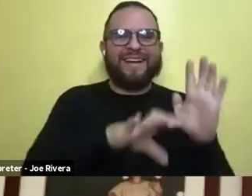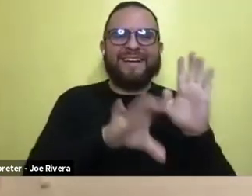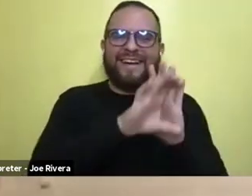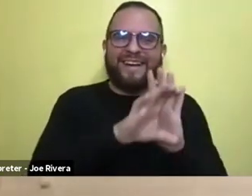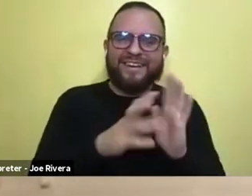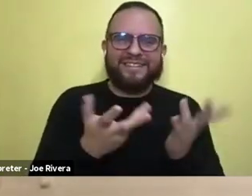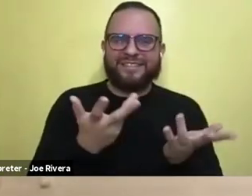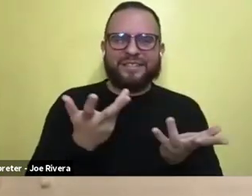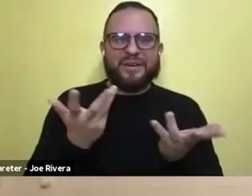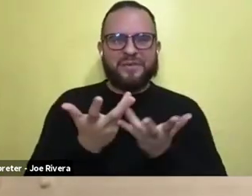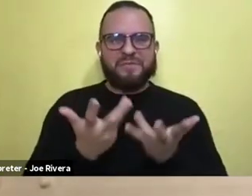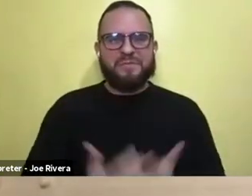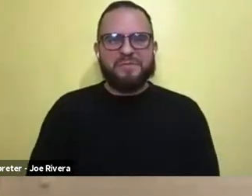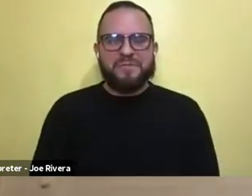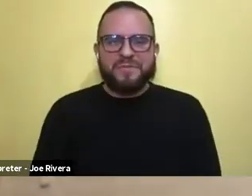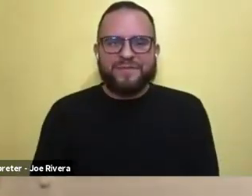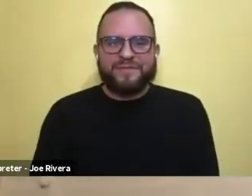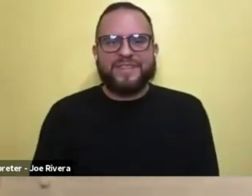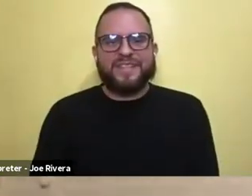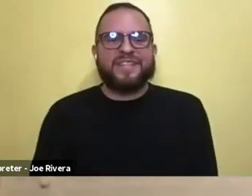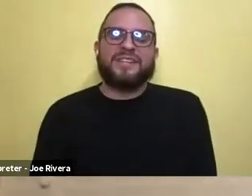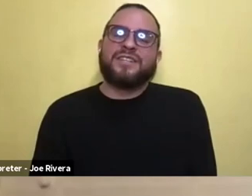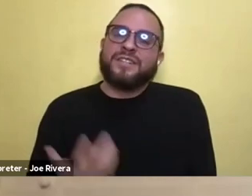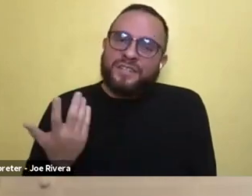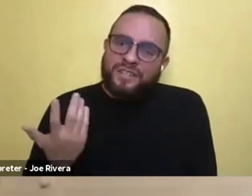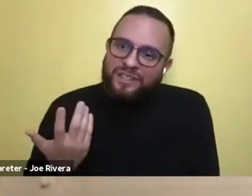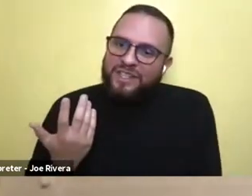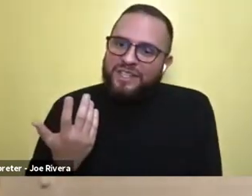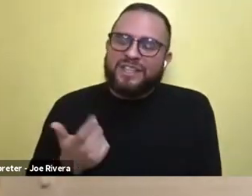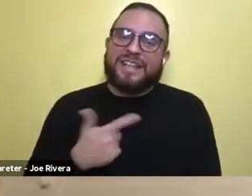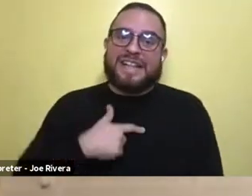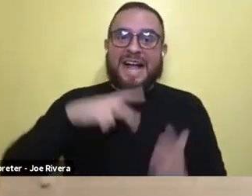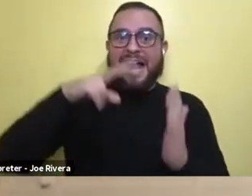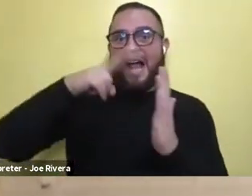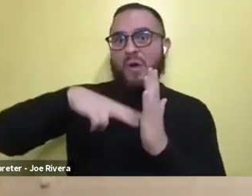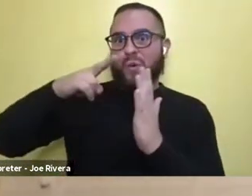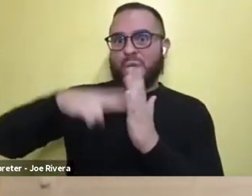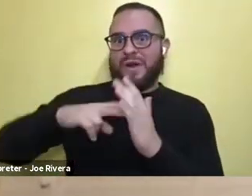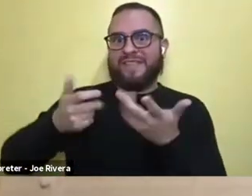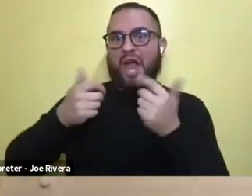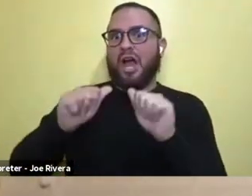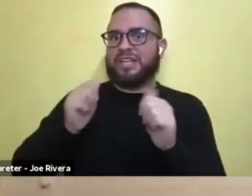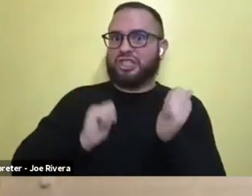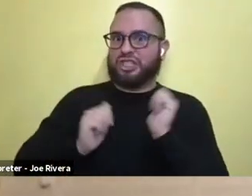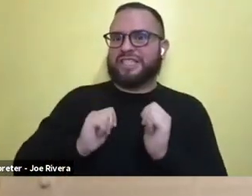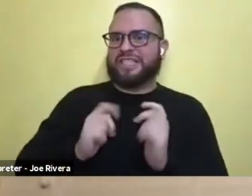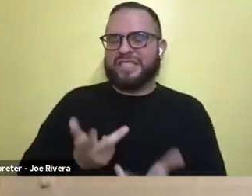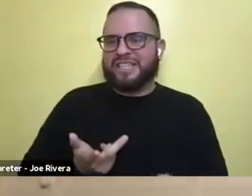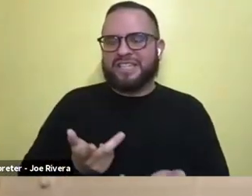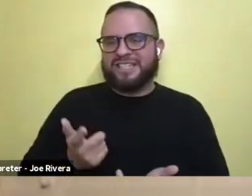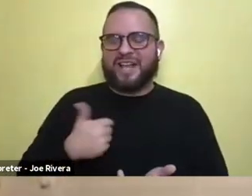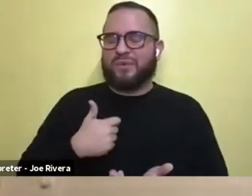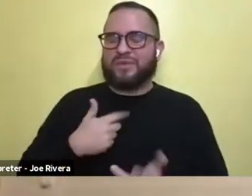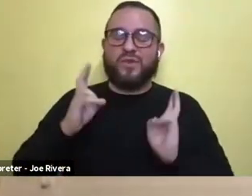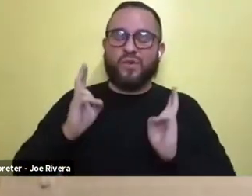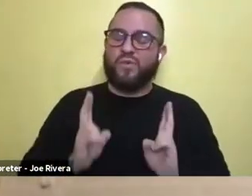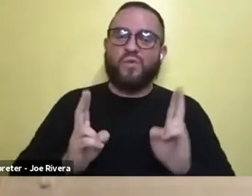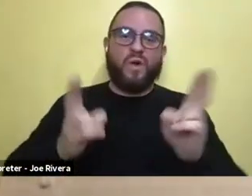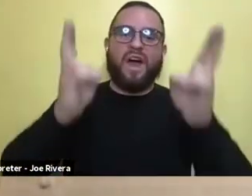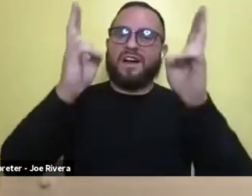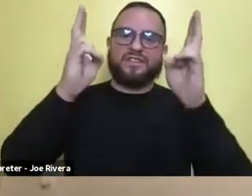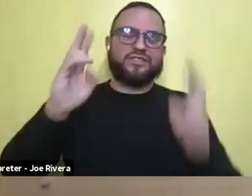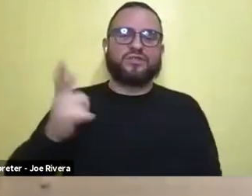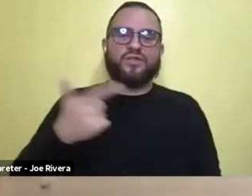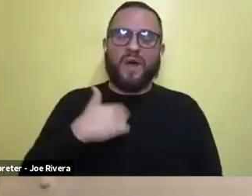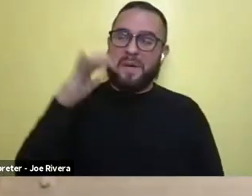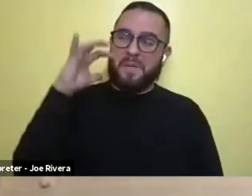Well, um, when I first read the audition, I was in a huge rush, but, um, so I had to just run to the studio,